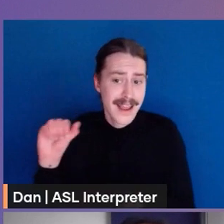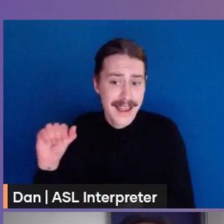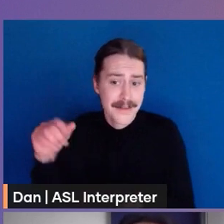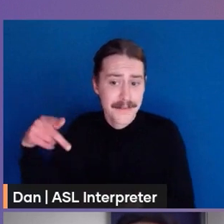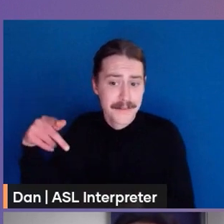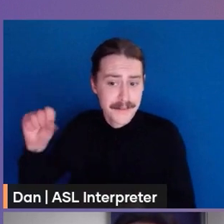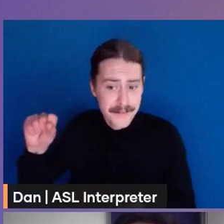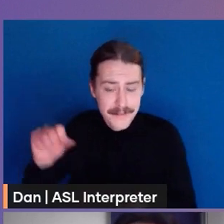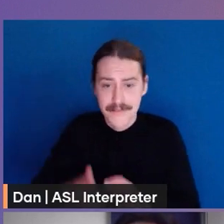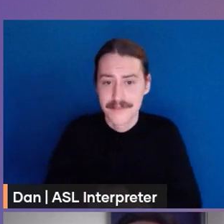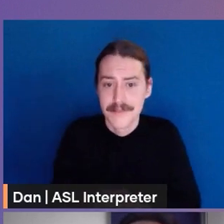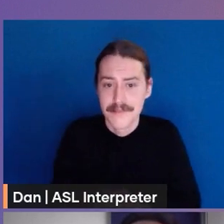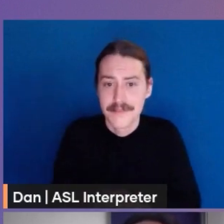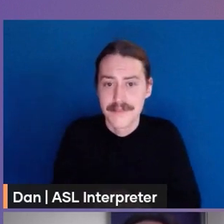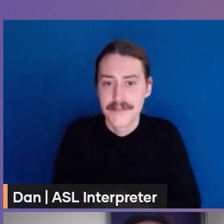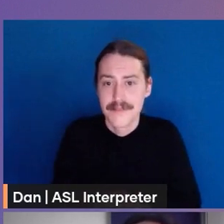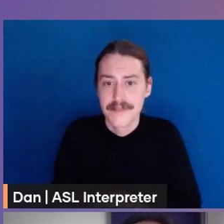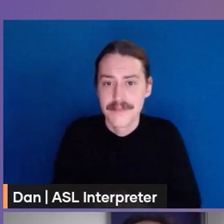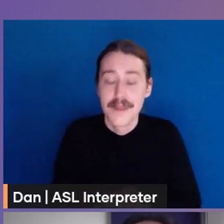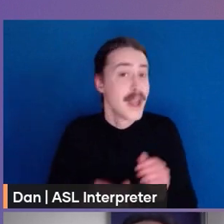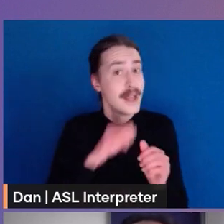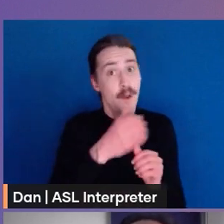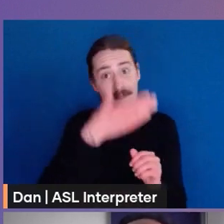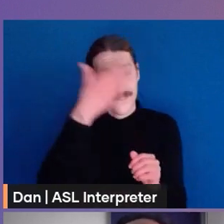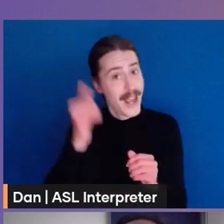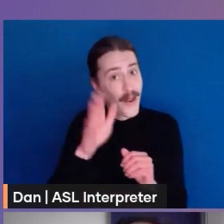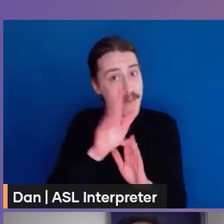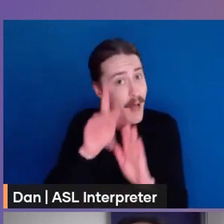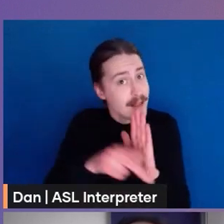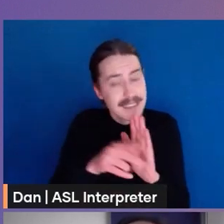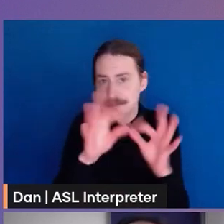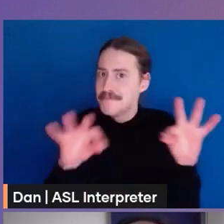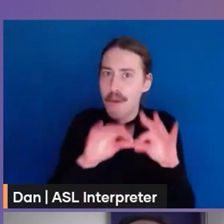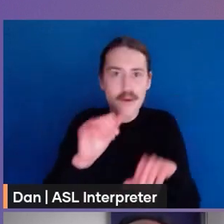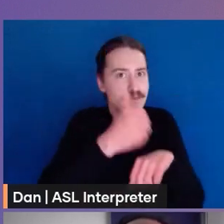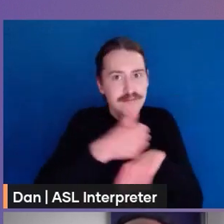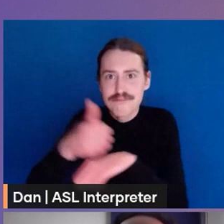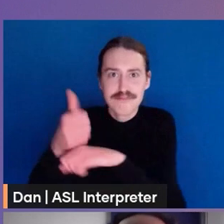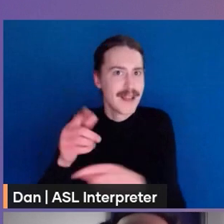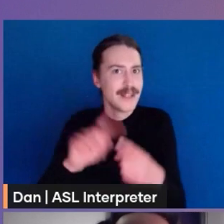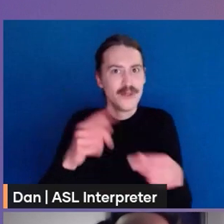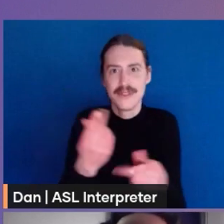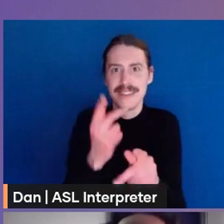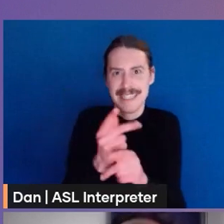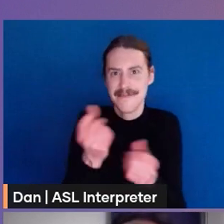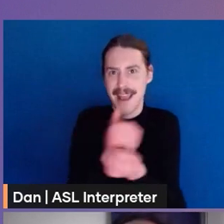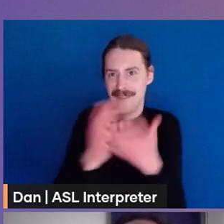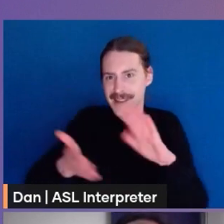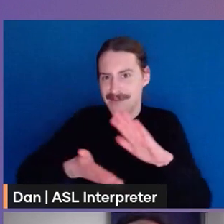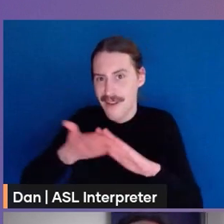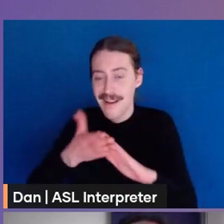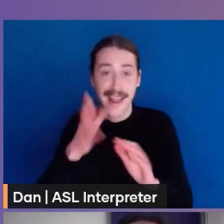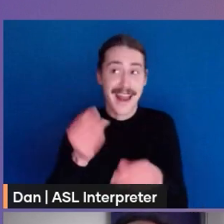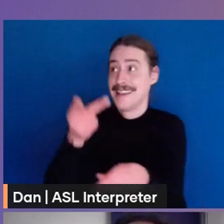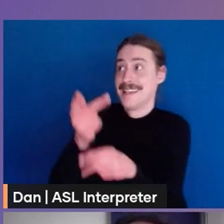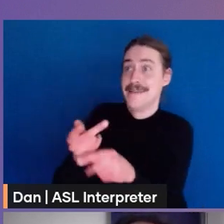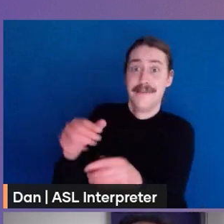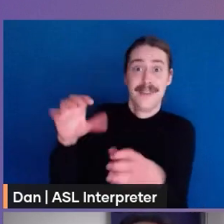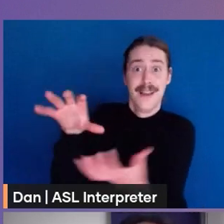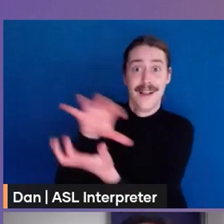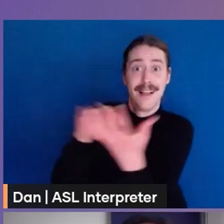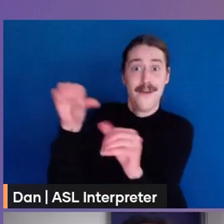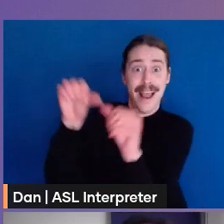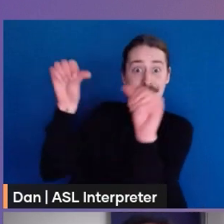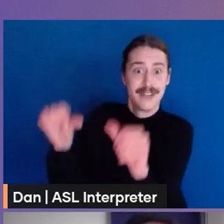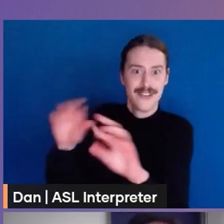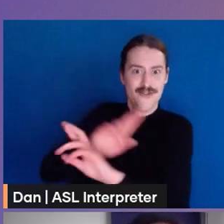the im policies that we need to set up to make everything work and keep the good practices of cloud architecture in hand and